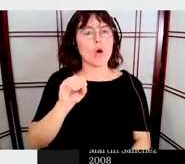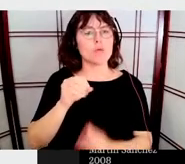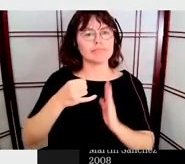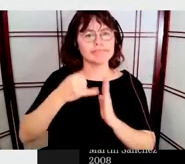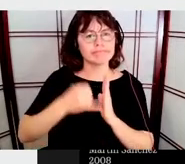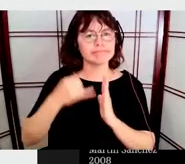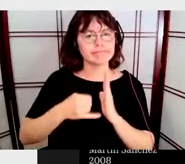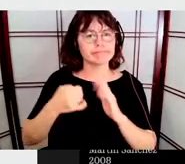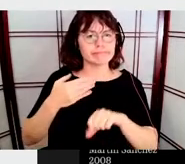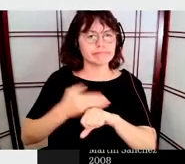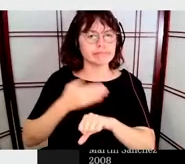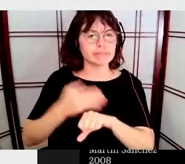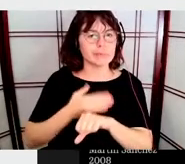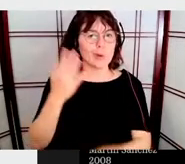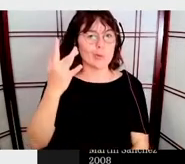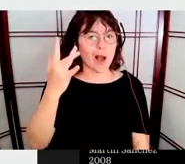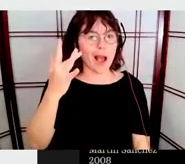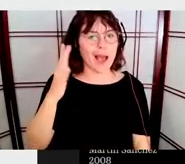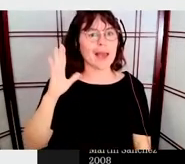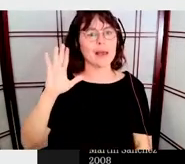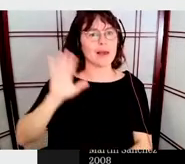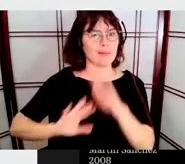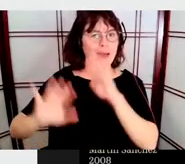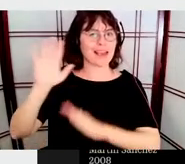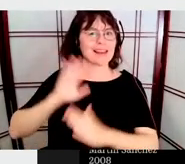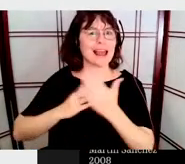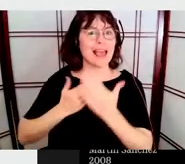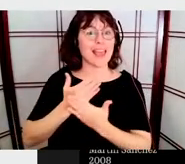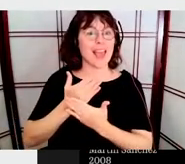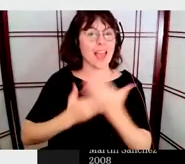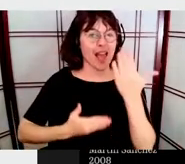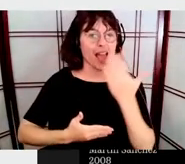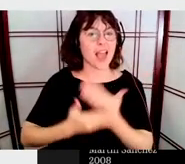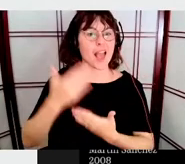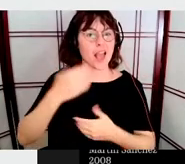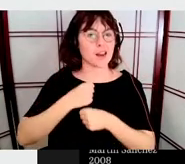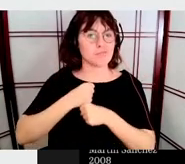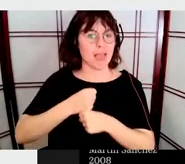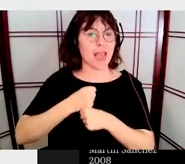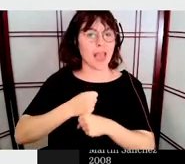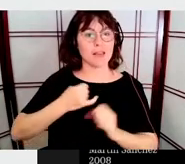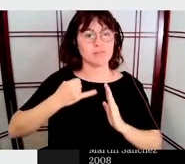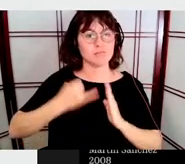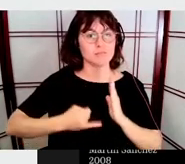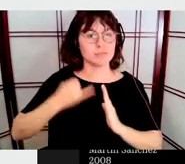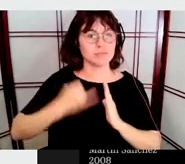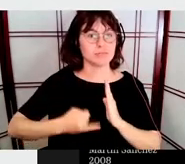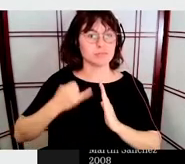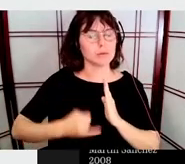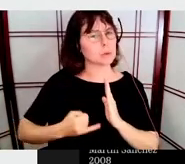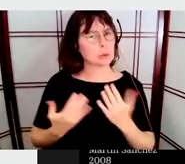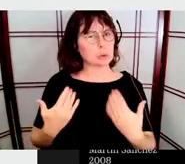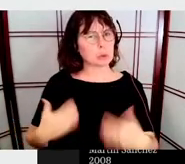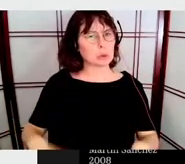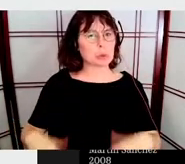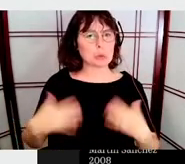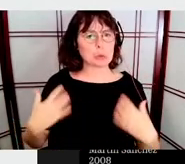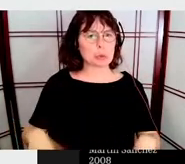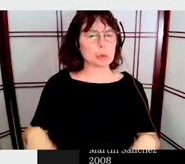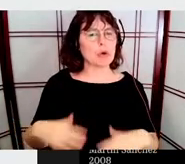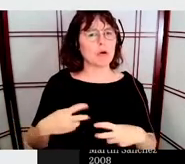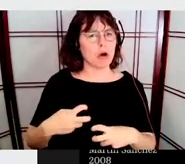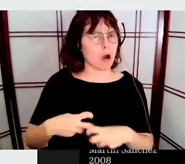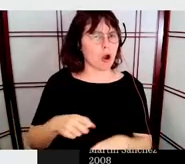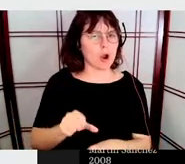the most enjoyable work to do to be redrawing logos. But after you have a